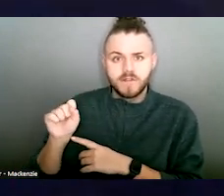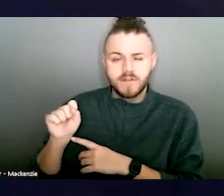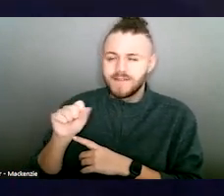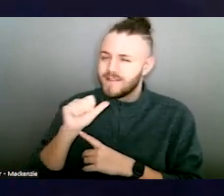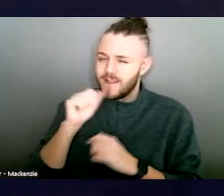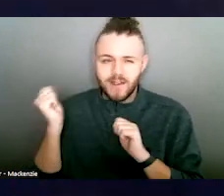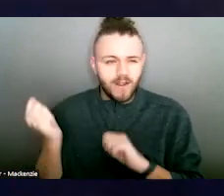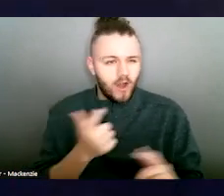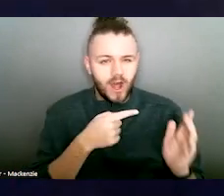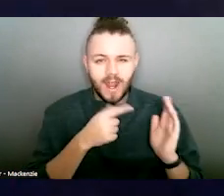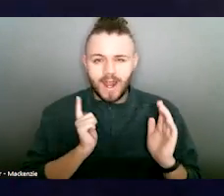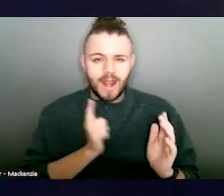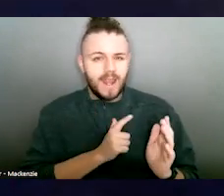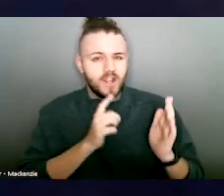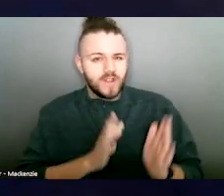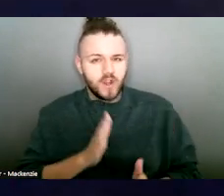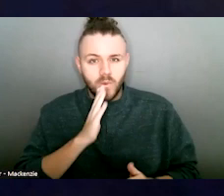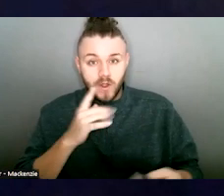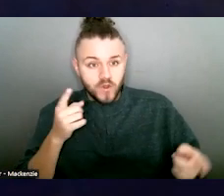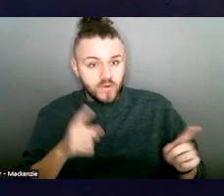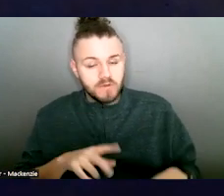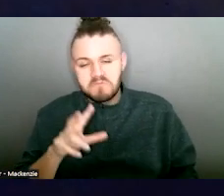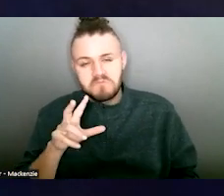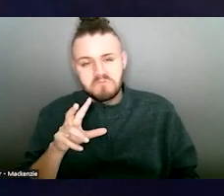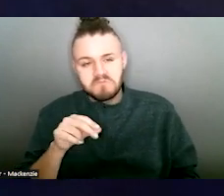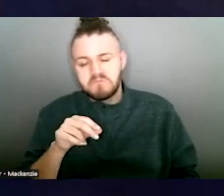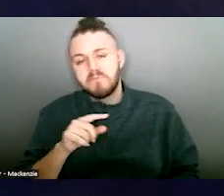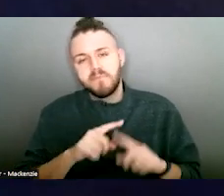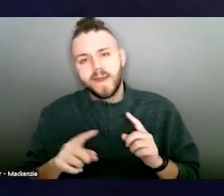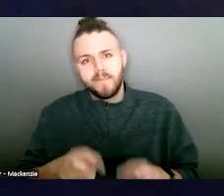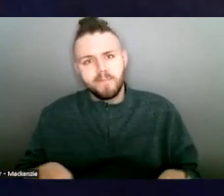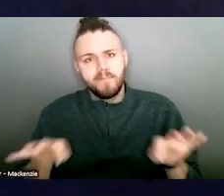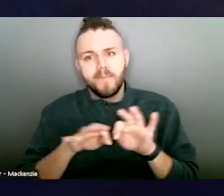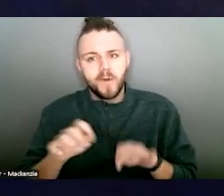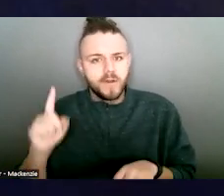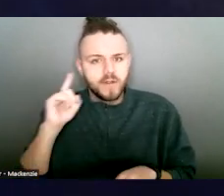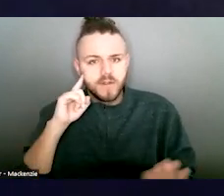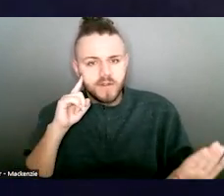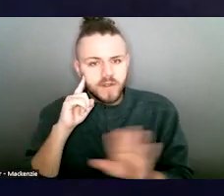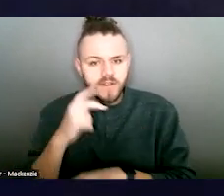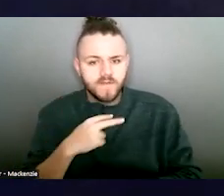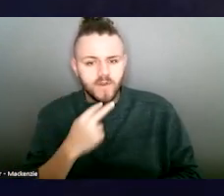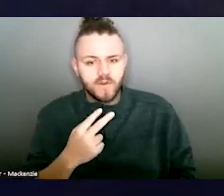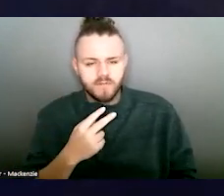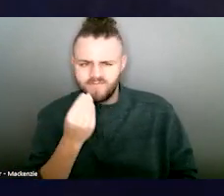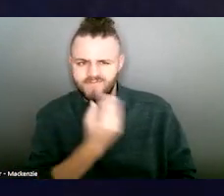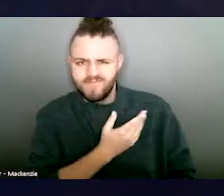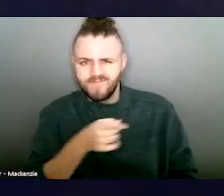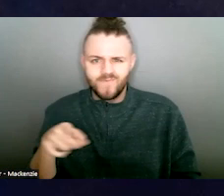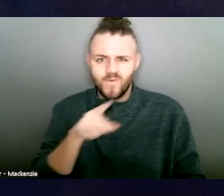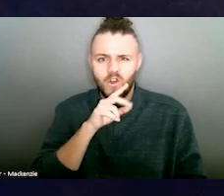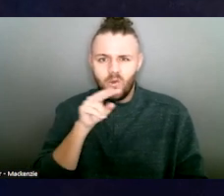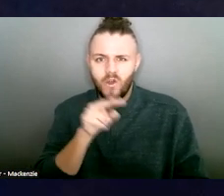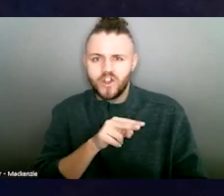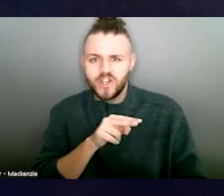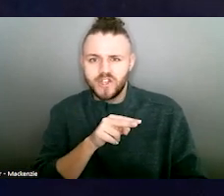it is crucial to make your voices heard. Let them know that you are watching. Thank you for all that you do